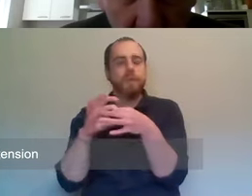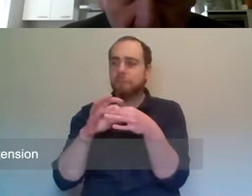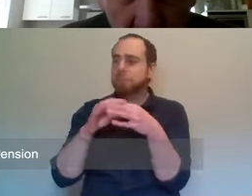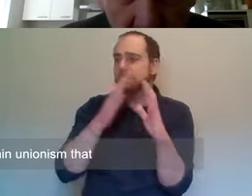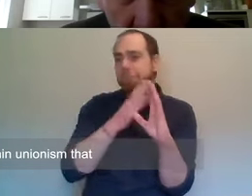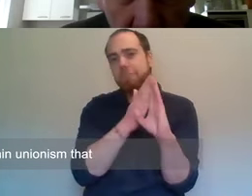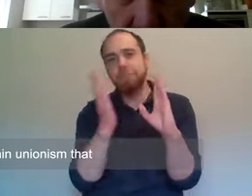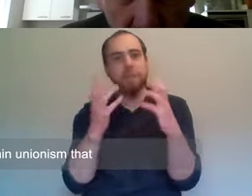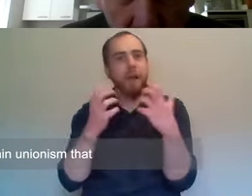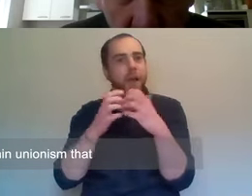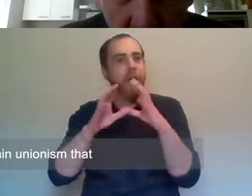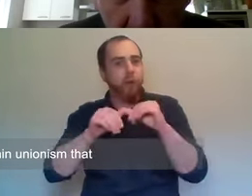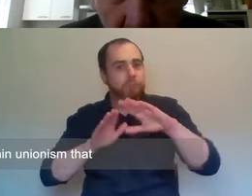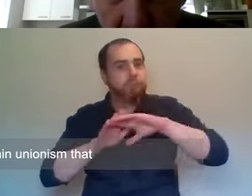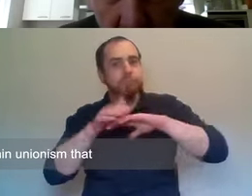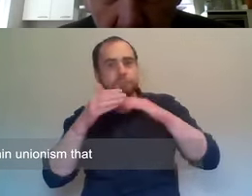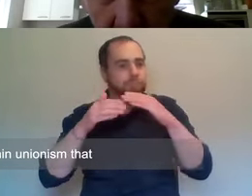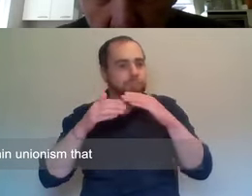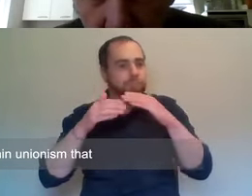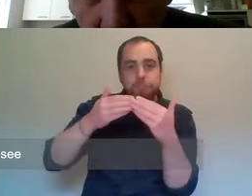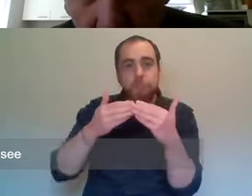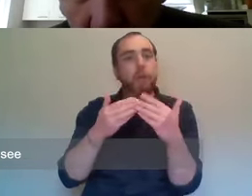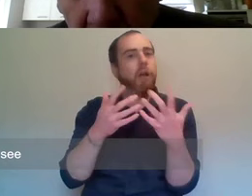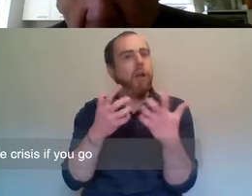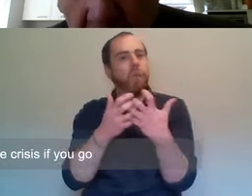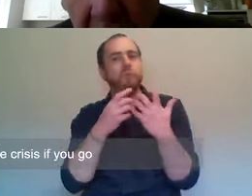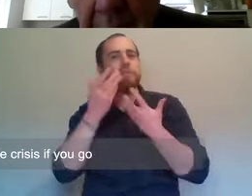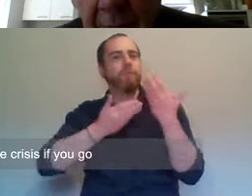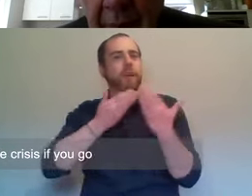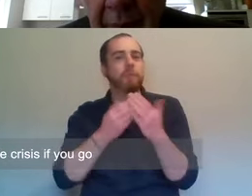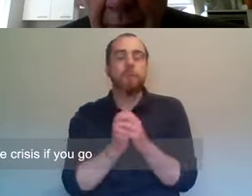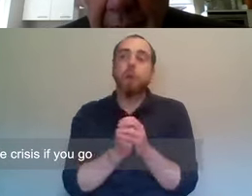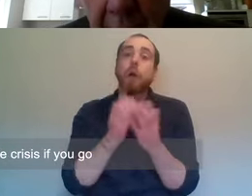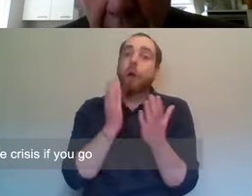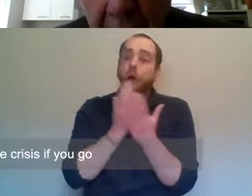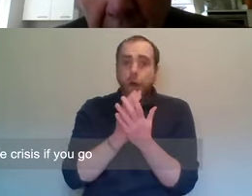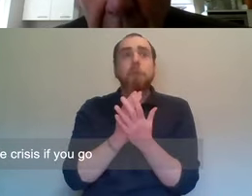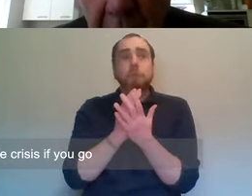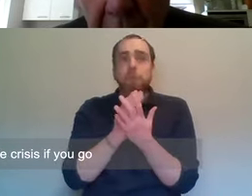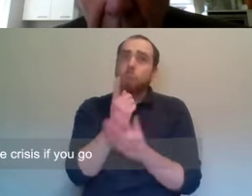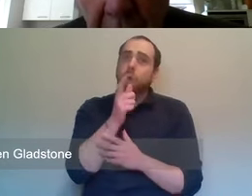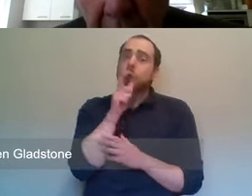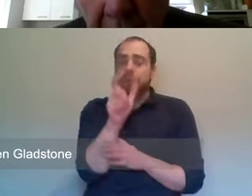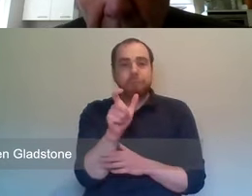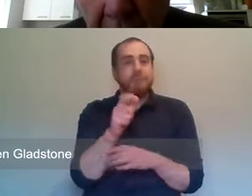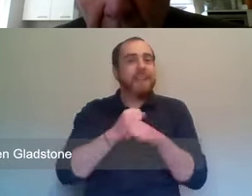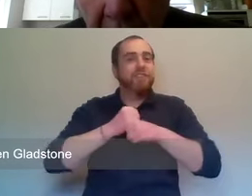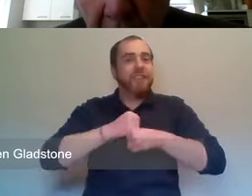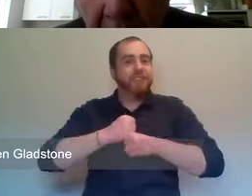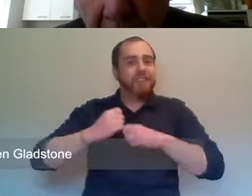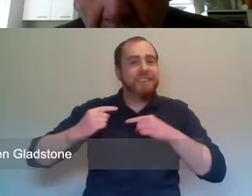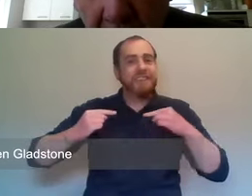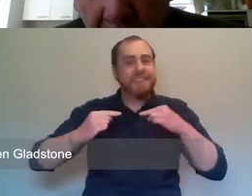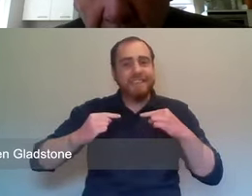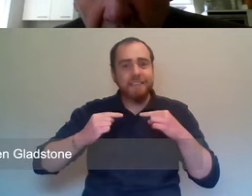tension. There's a tension within unionism that you can see before the home rule crisis. If you go back to 1885